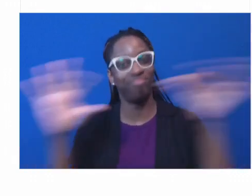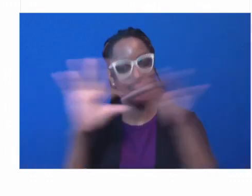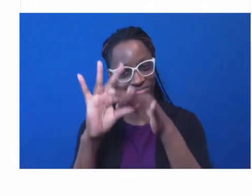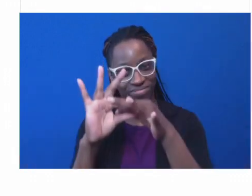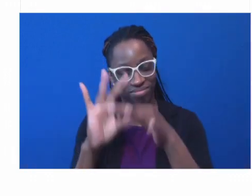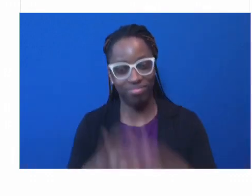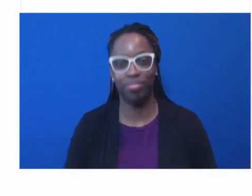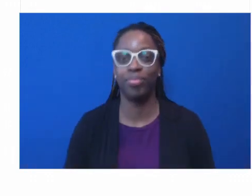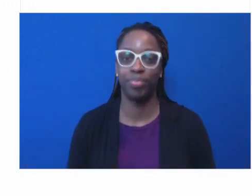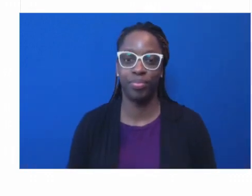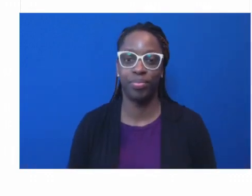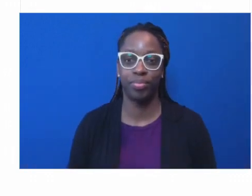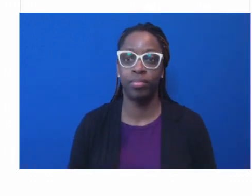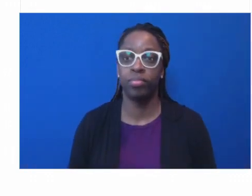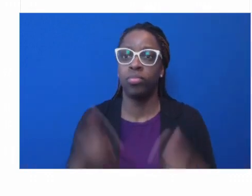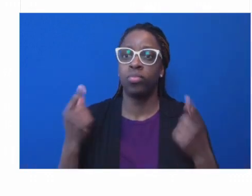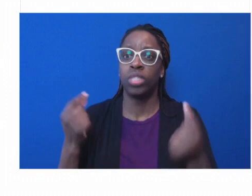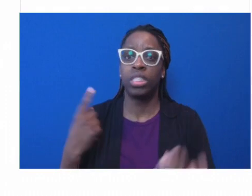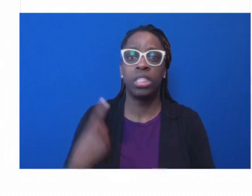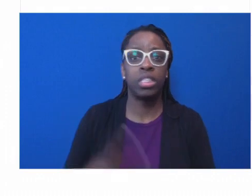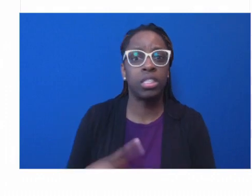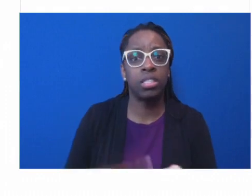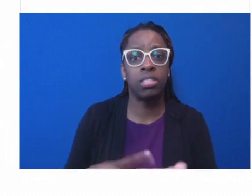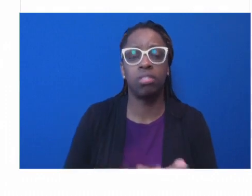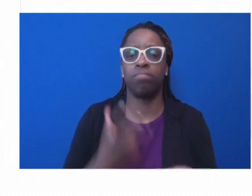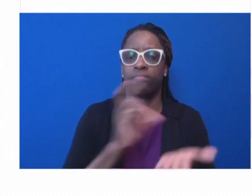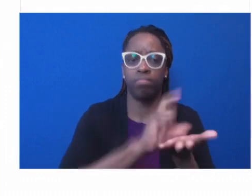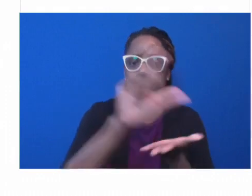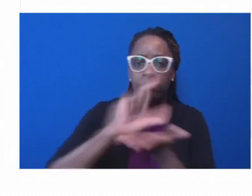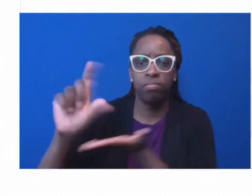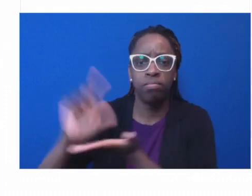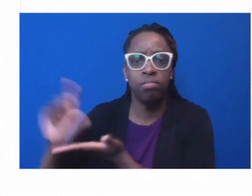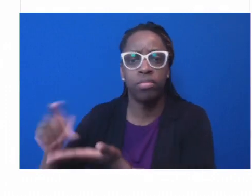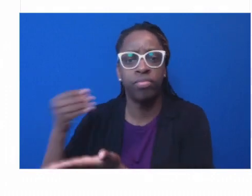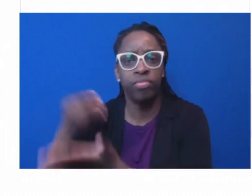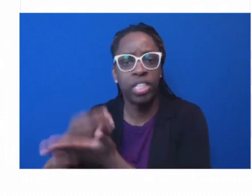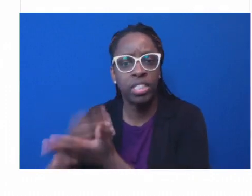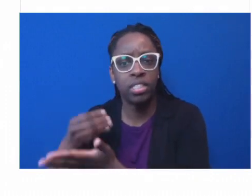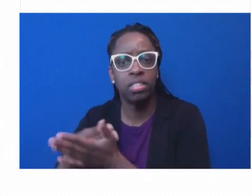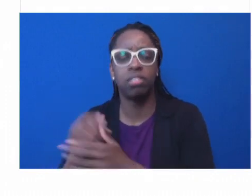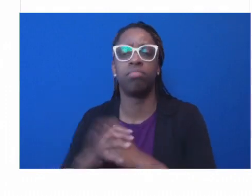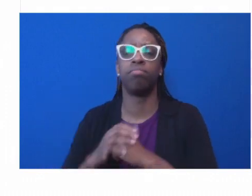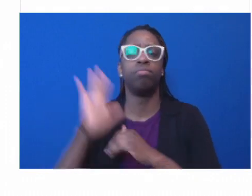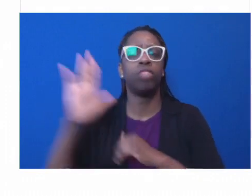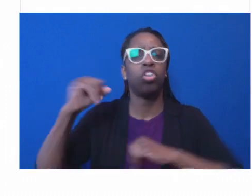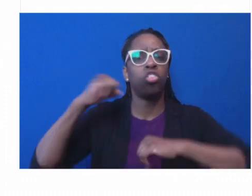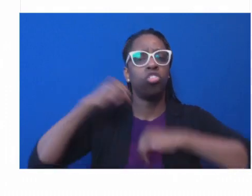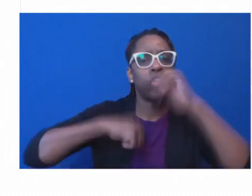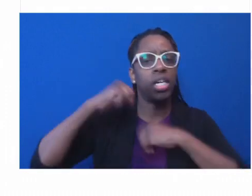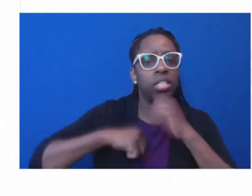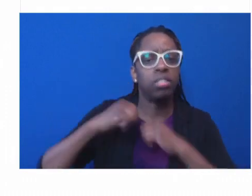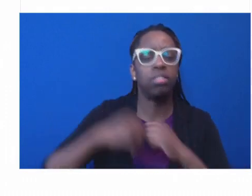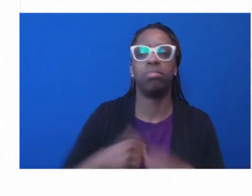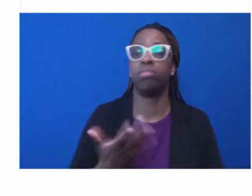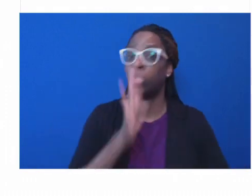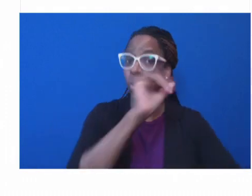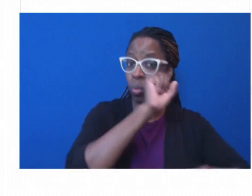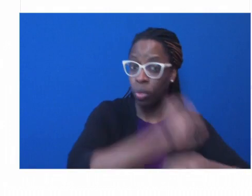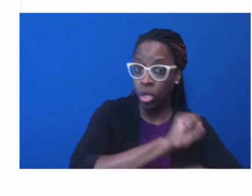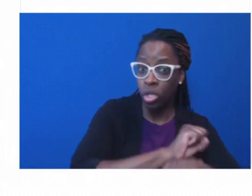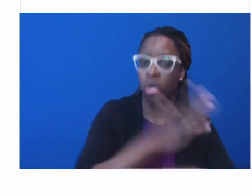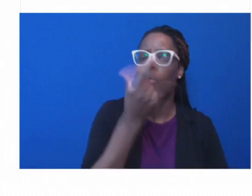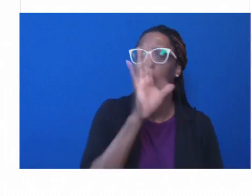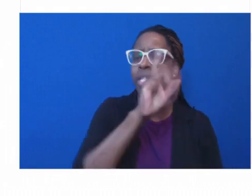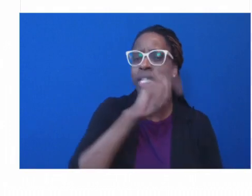organizational forms, and able workforces are needed to support authentic connections between